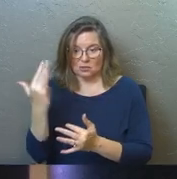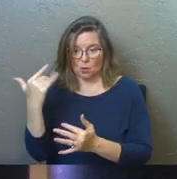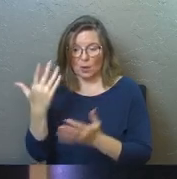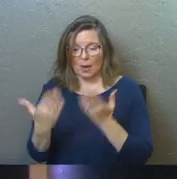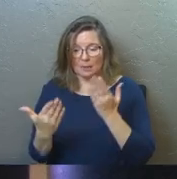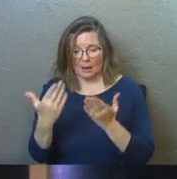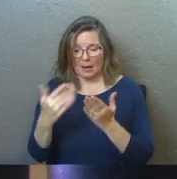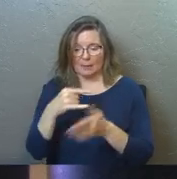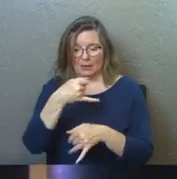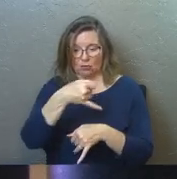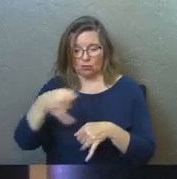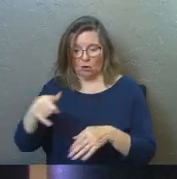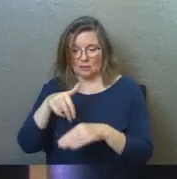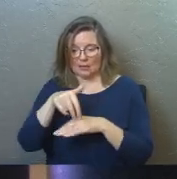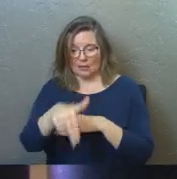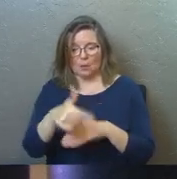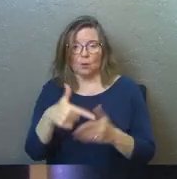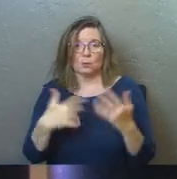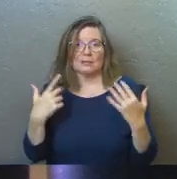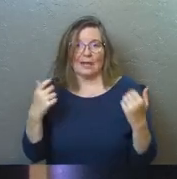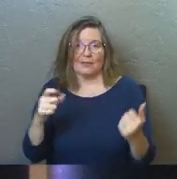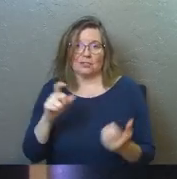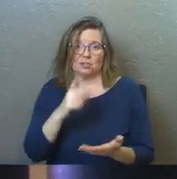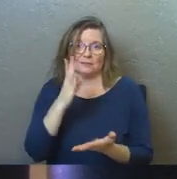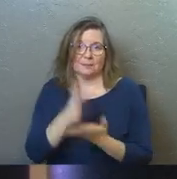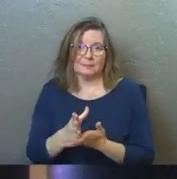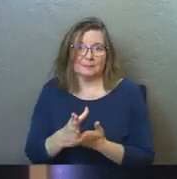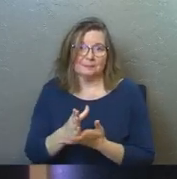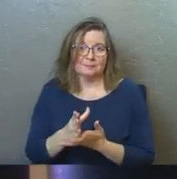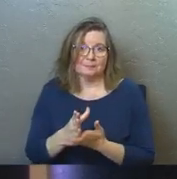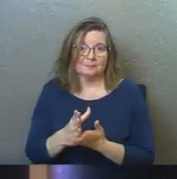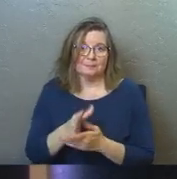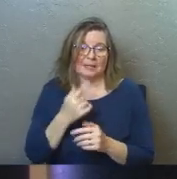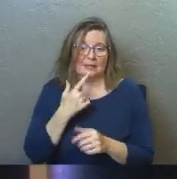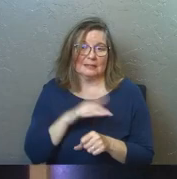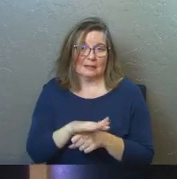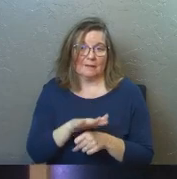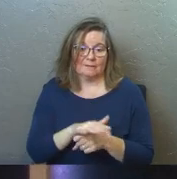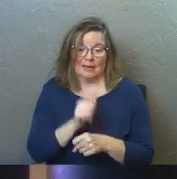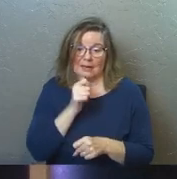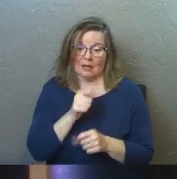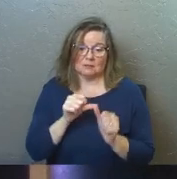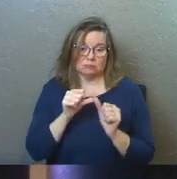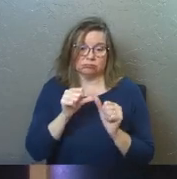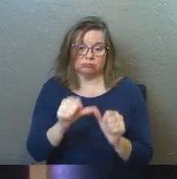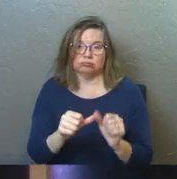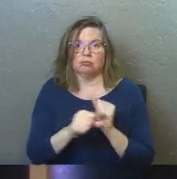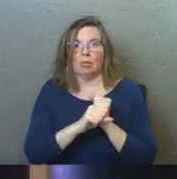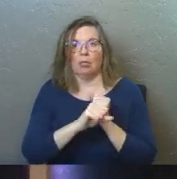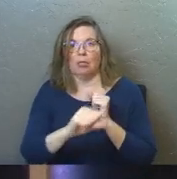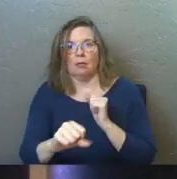ago, I probably crossed the line of what was healthy for me to say. And I shouldn't have done it.